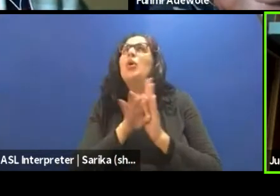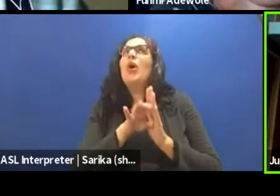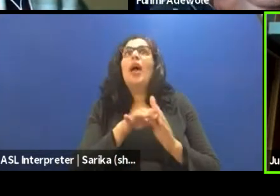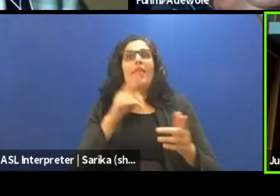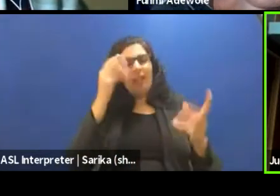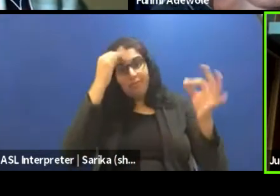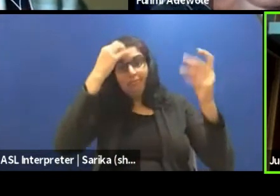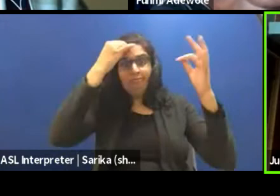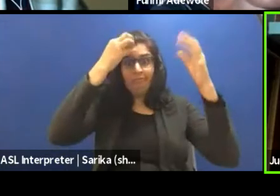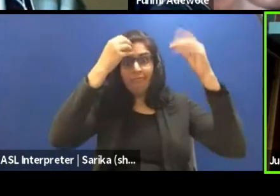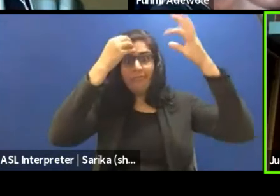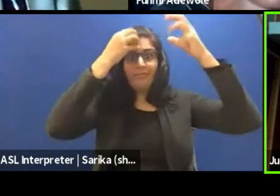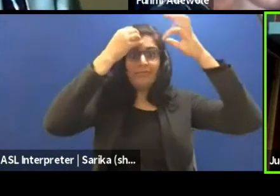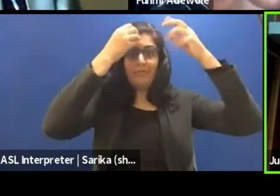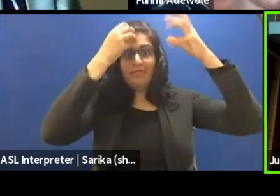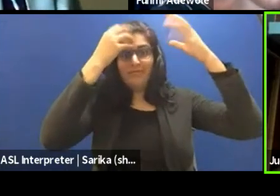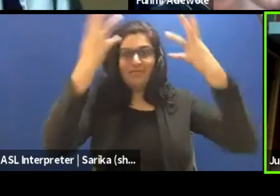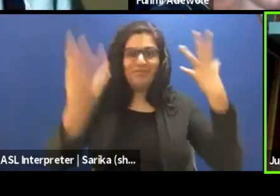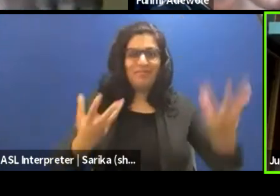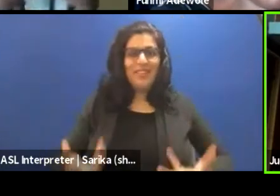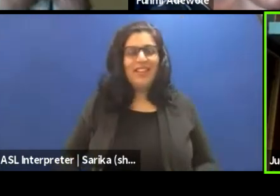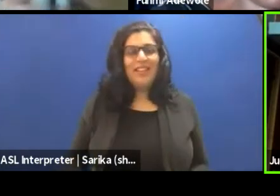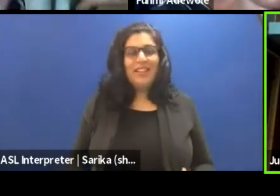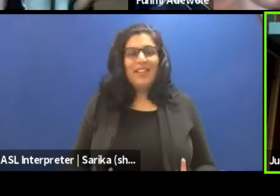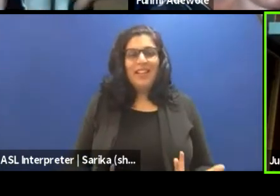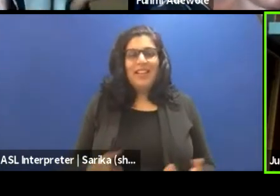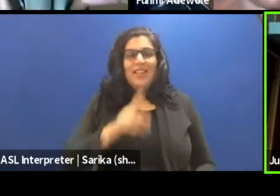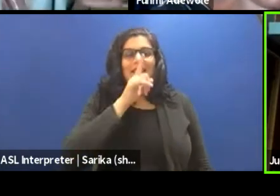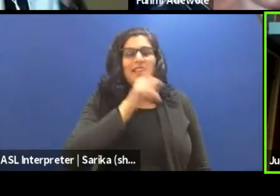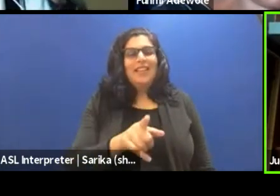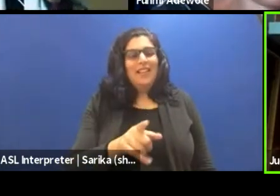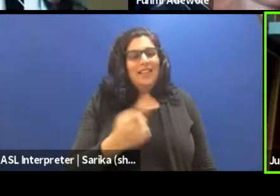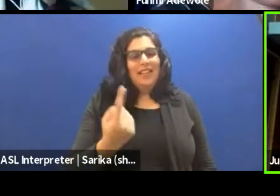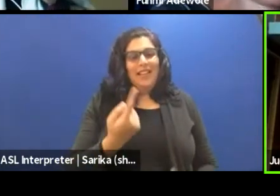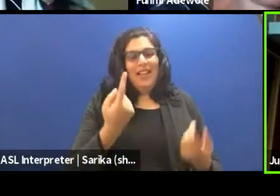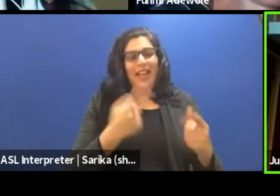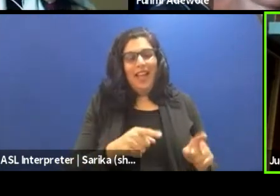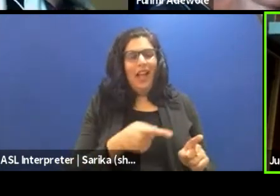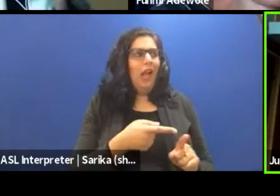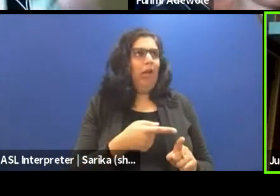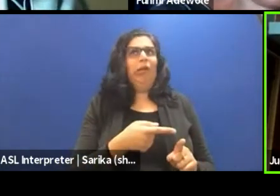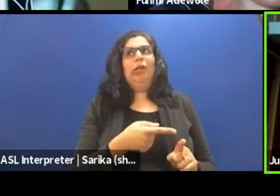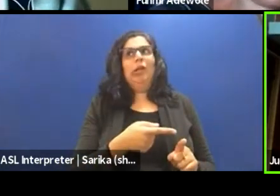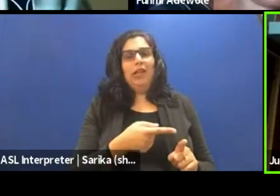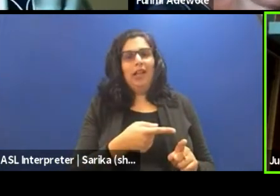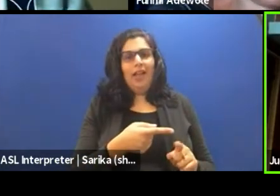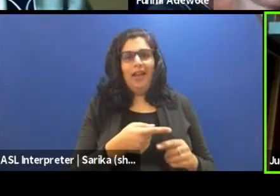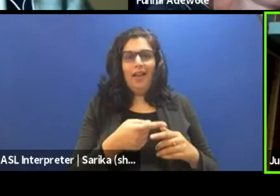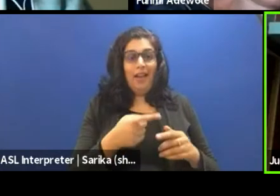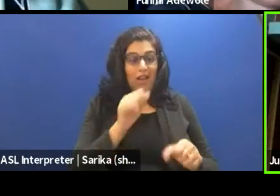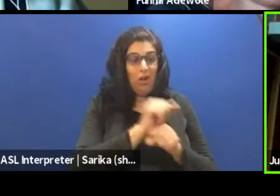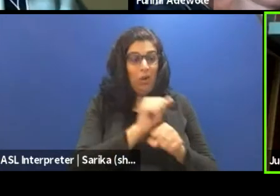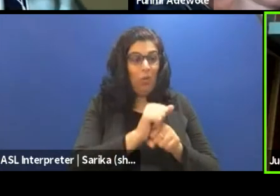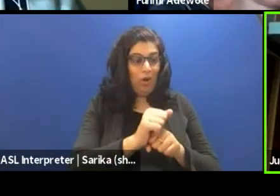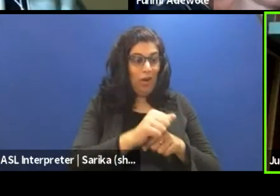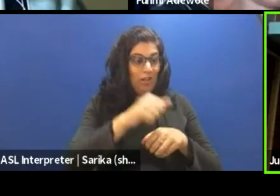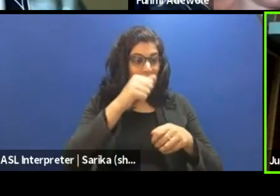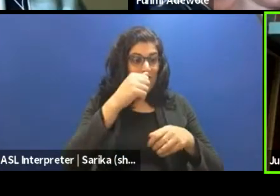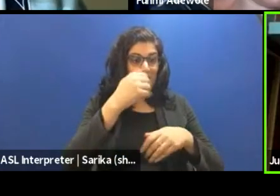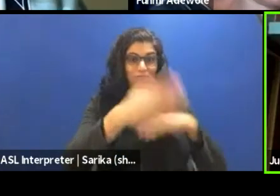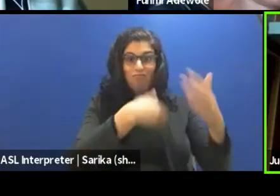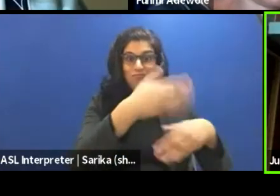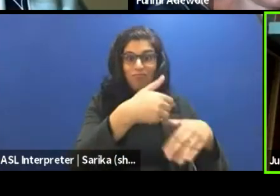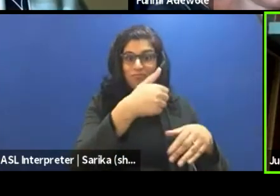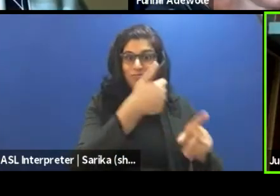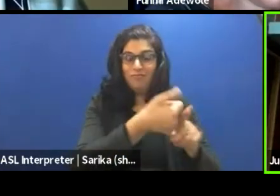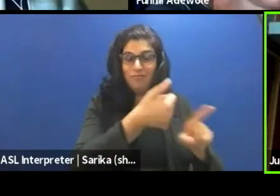They have no idea why they wrote it that way. If something happened to them at that particular point in time and the work. So I already know that. So I